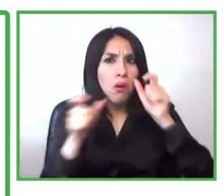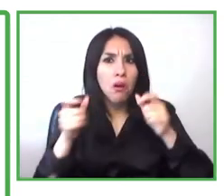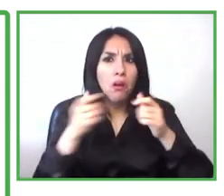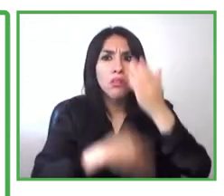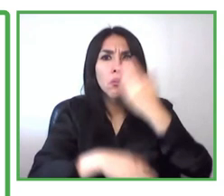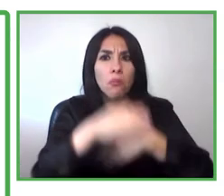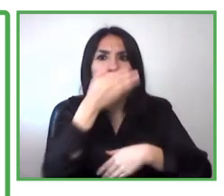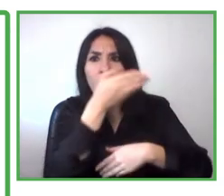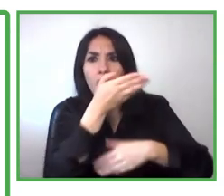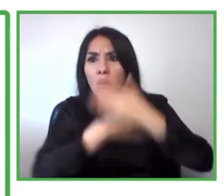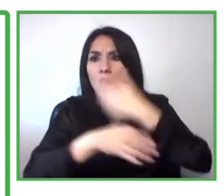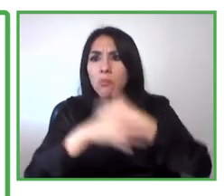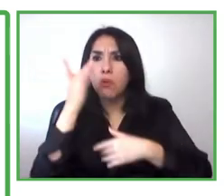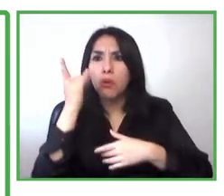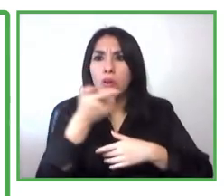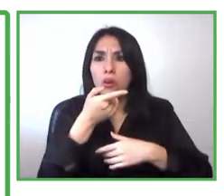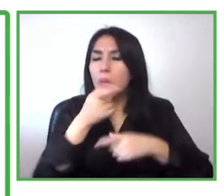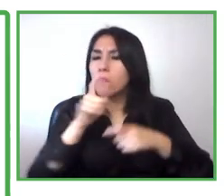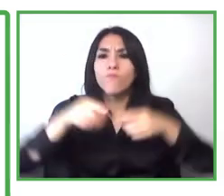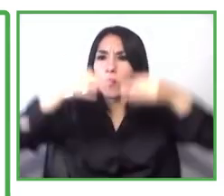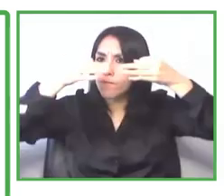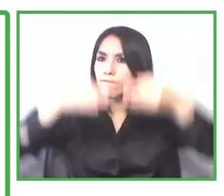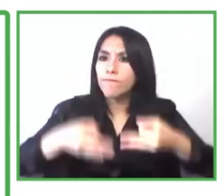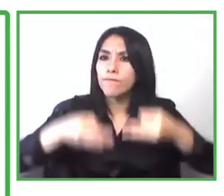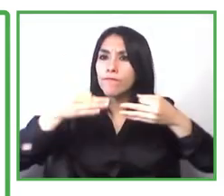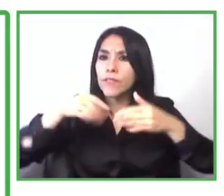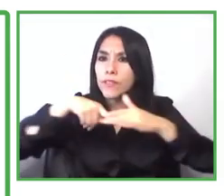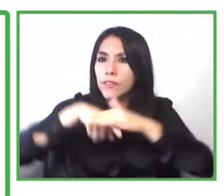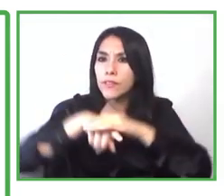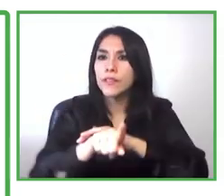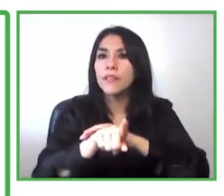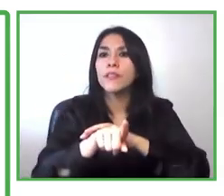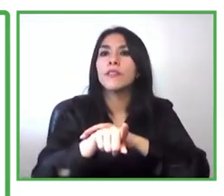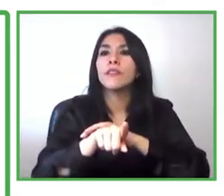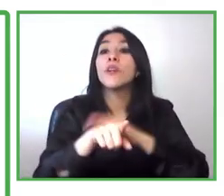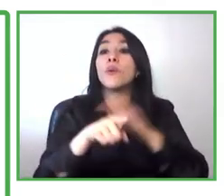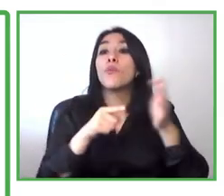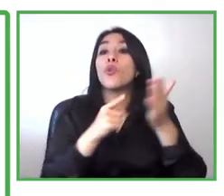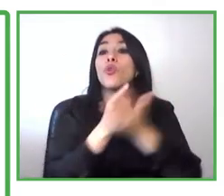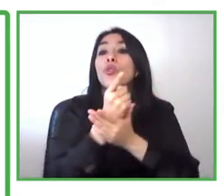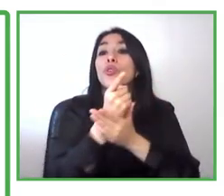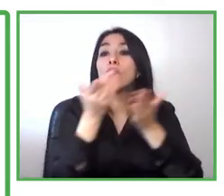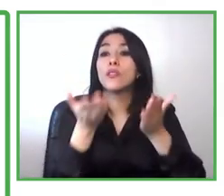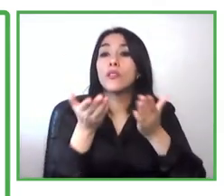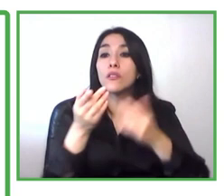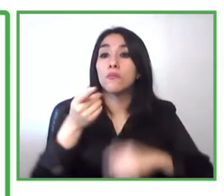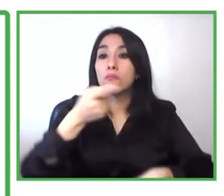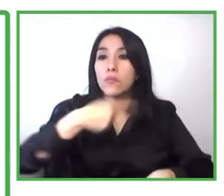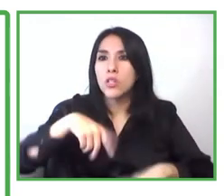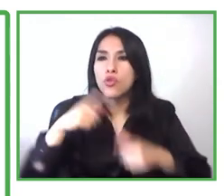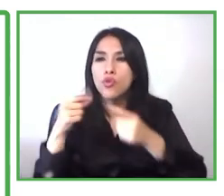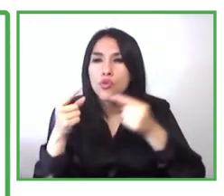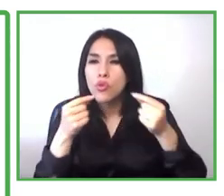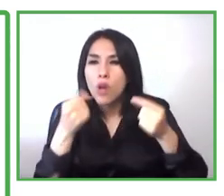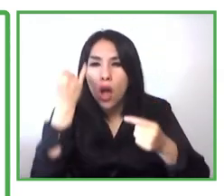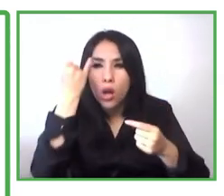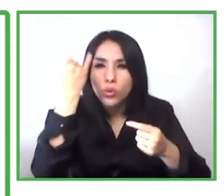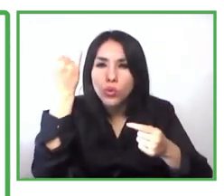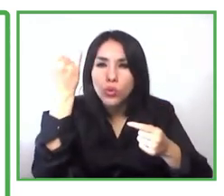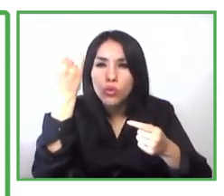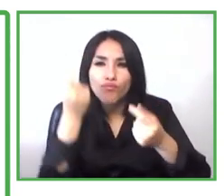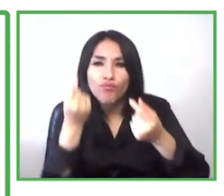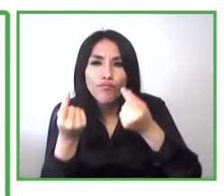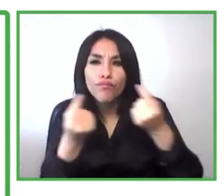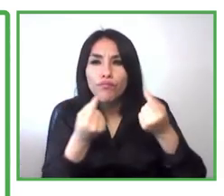opportunity that's why we have created more more uh features or more strategies that